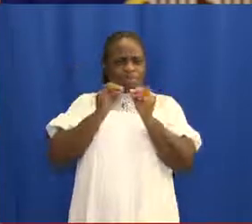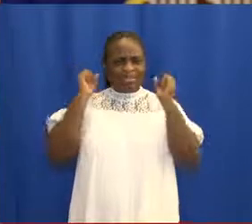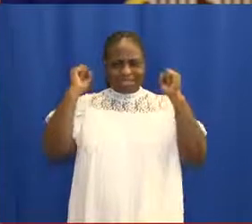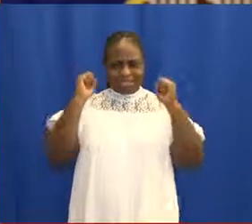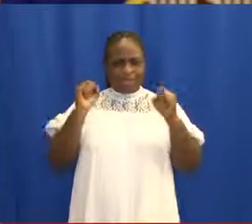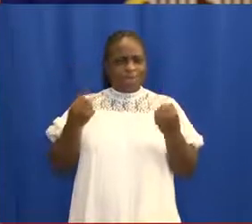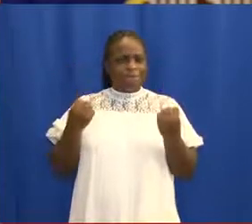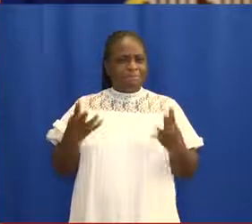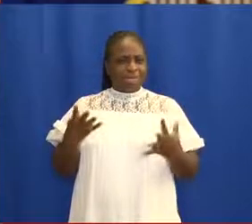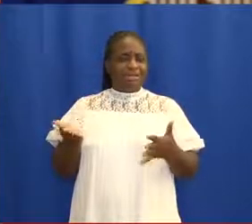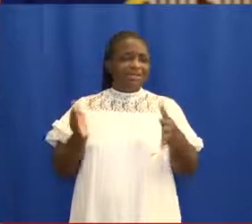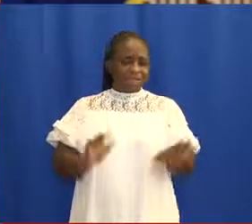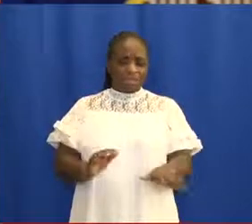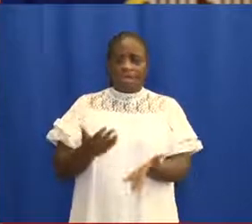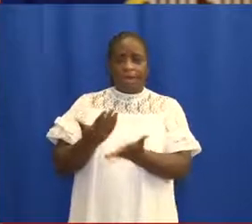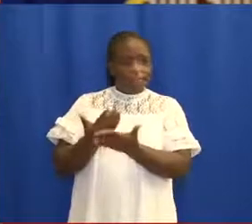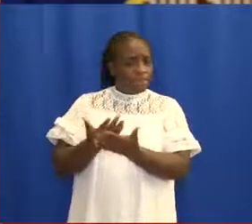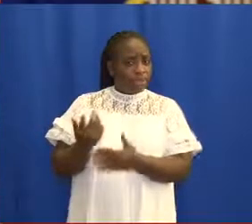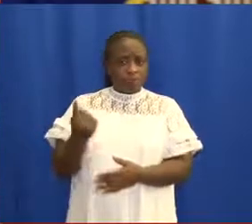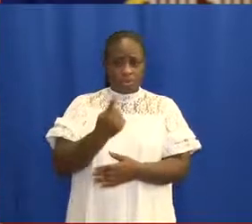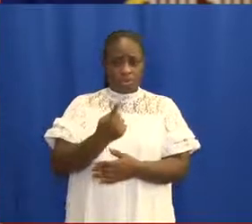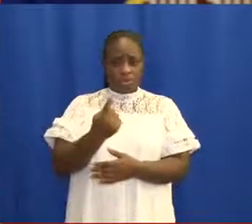ya wa, Mi pa nyo fae.